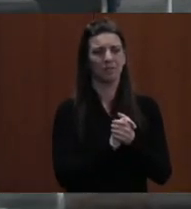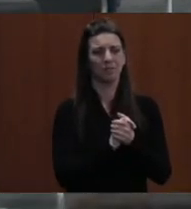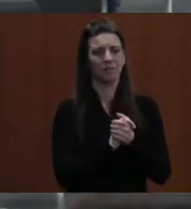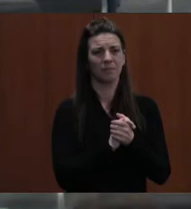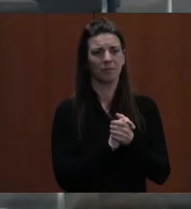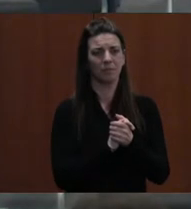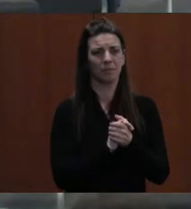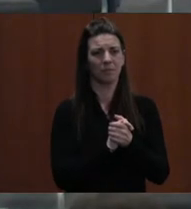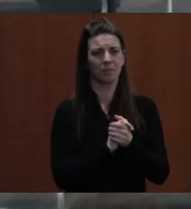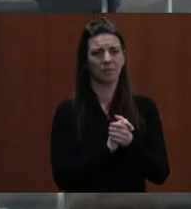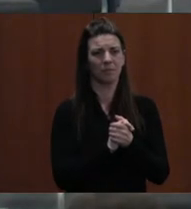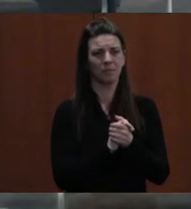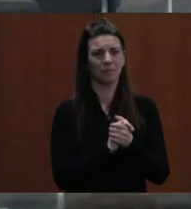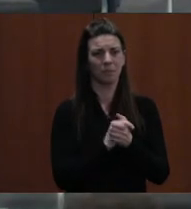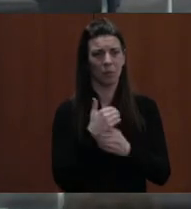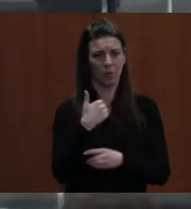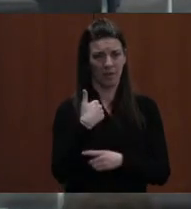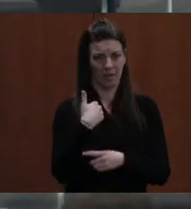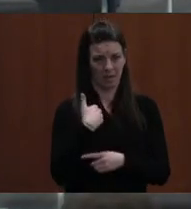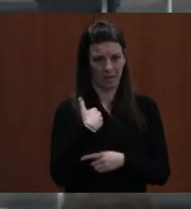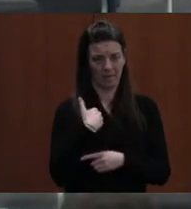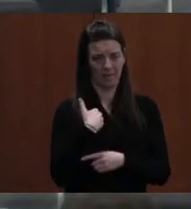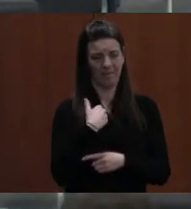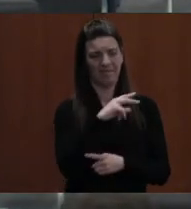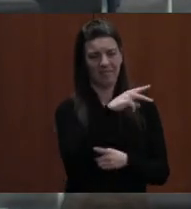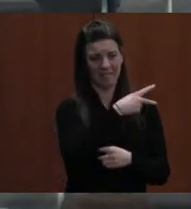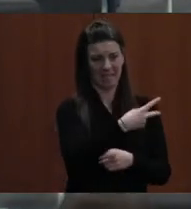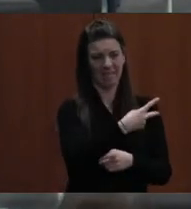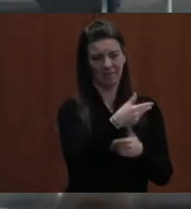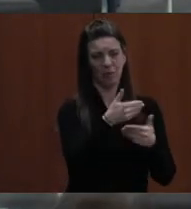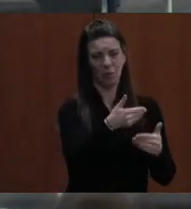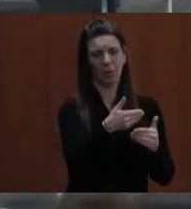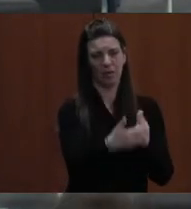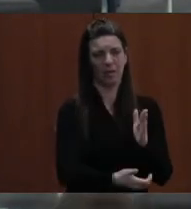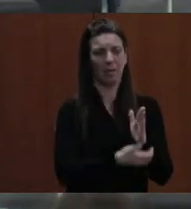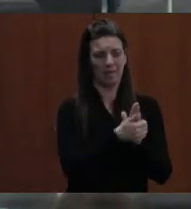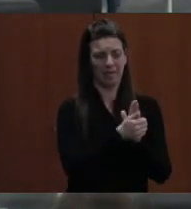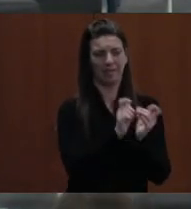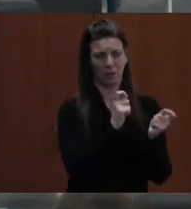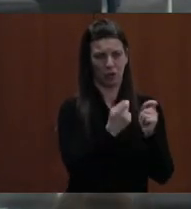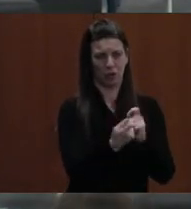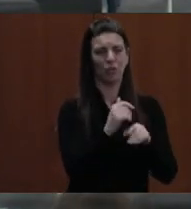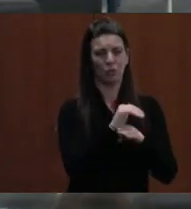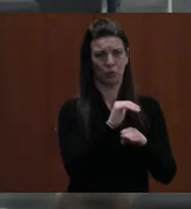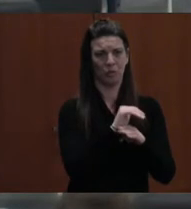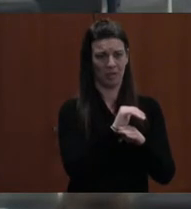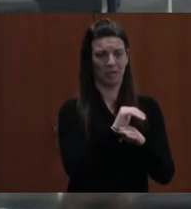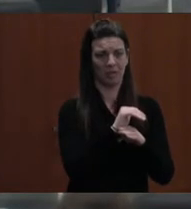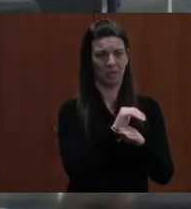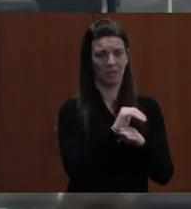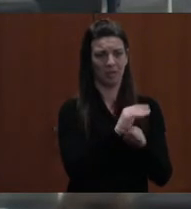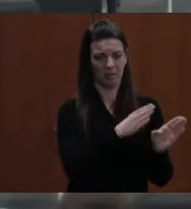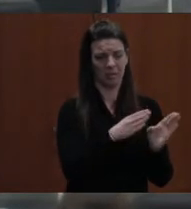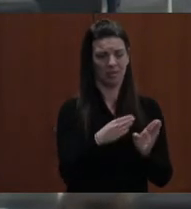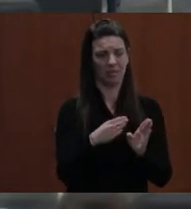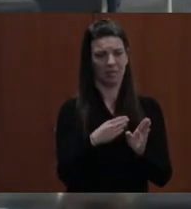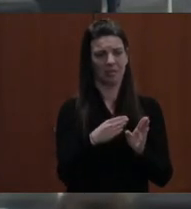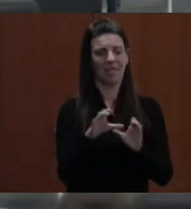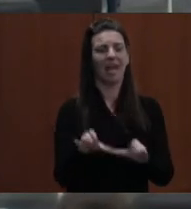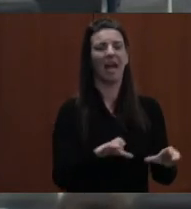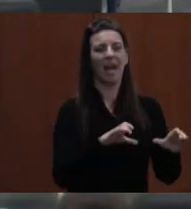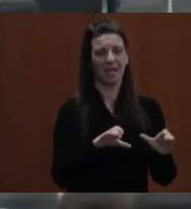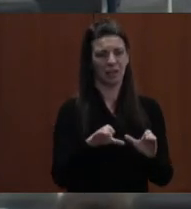motion and a second to amend this evening's agenda to add an action item under old business